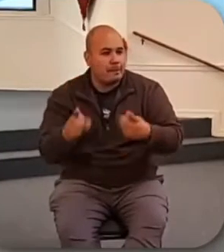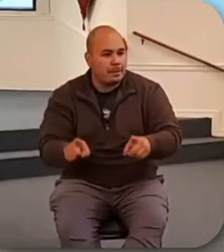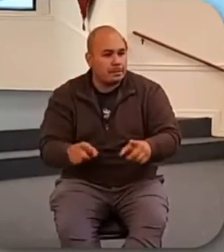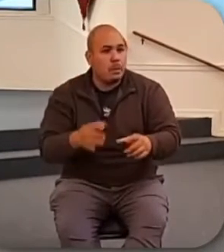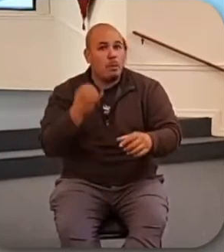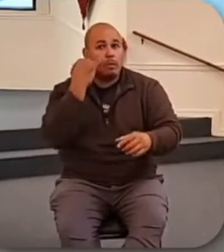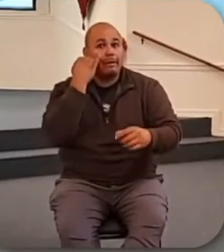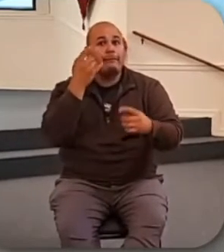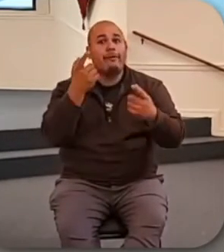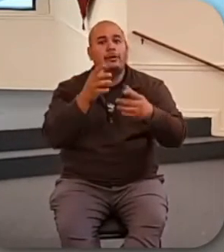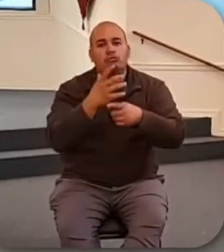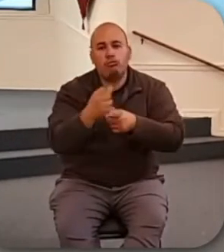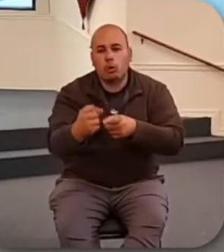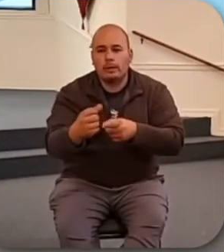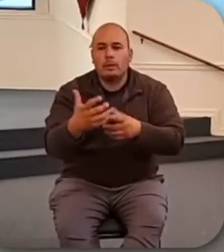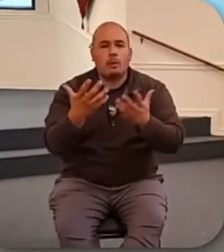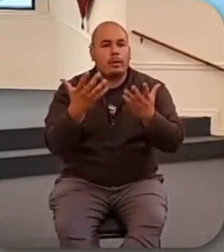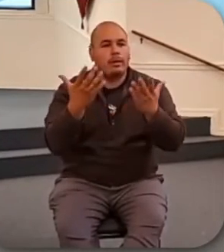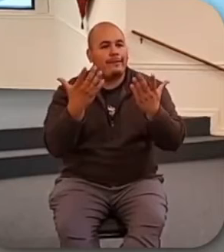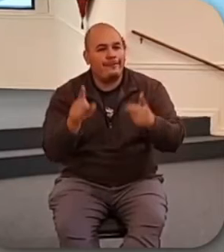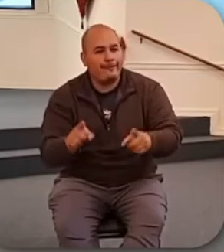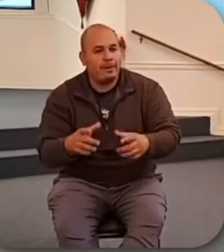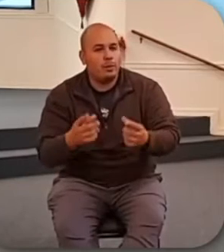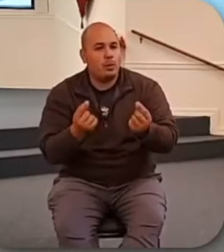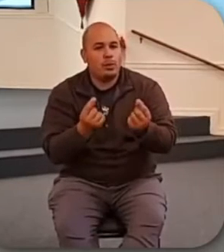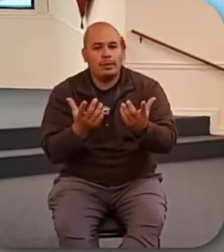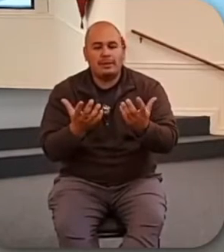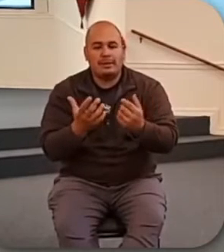if? What if the pandemic gets worse?